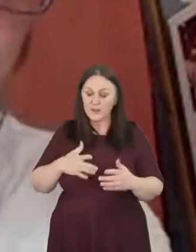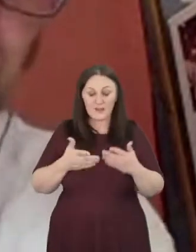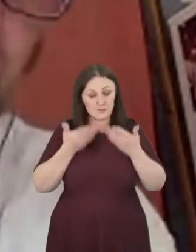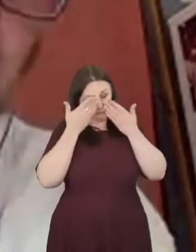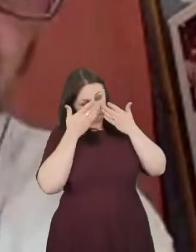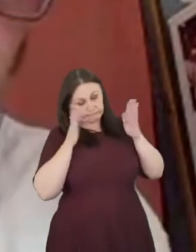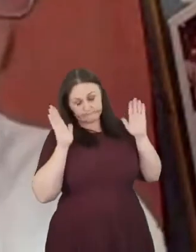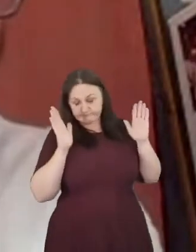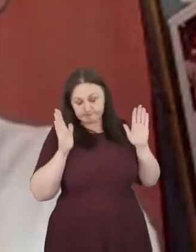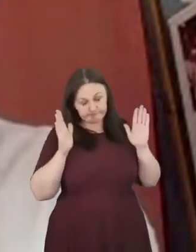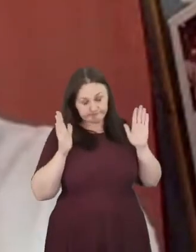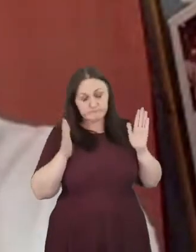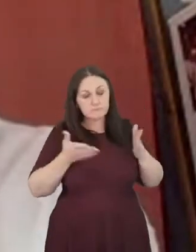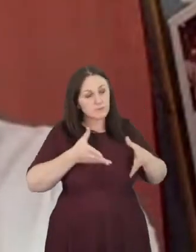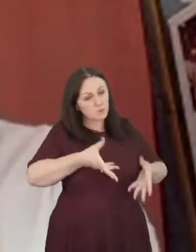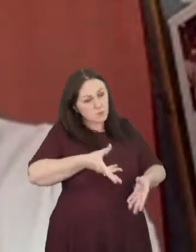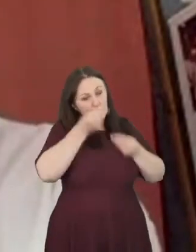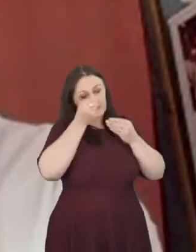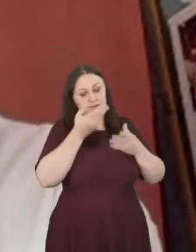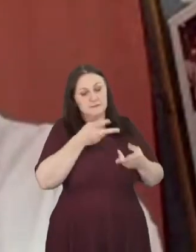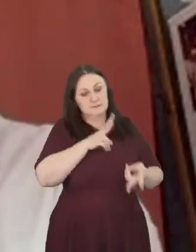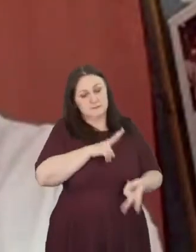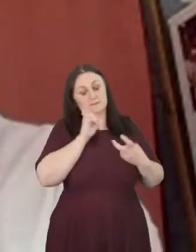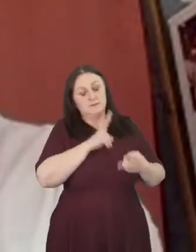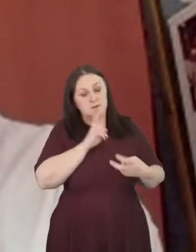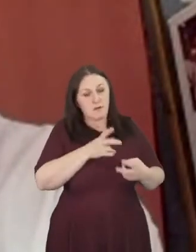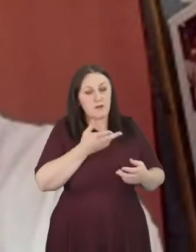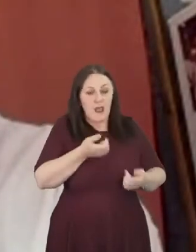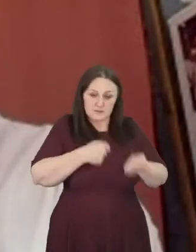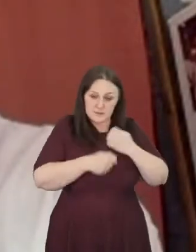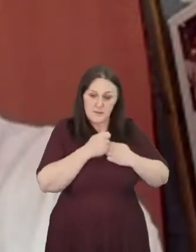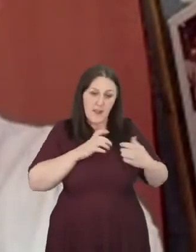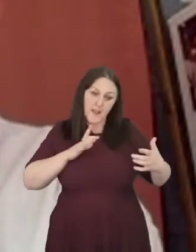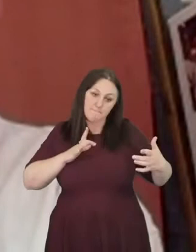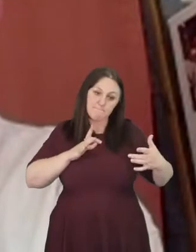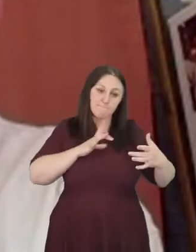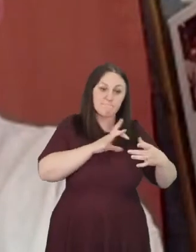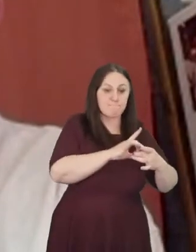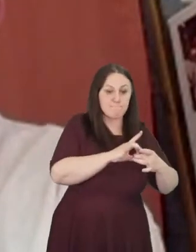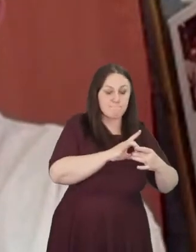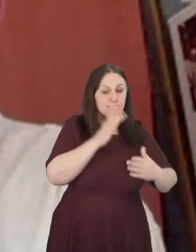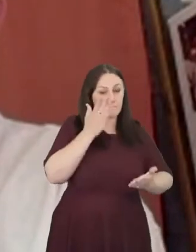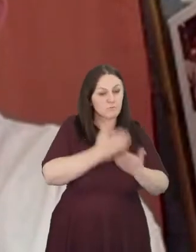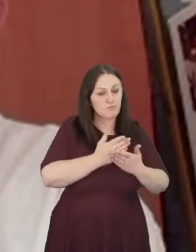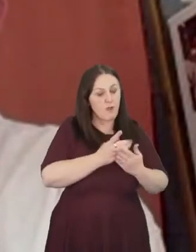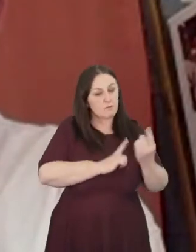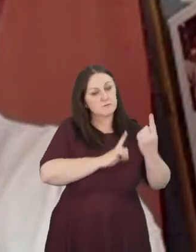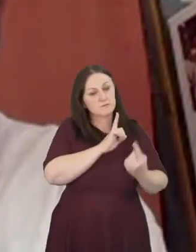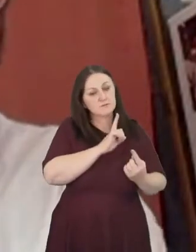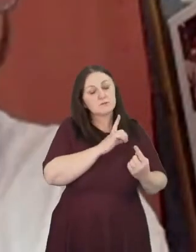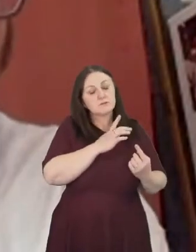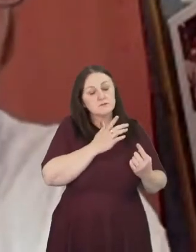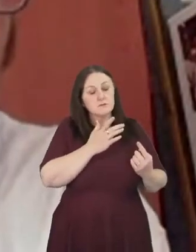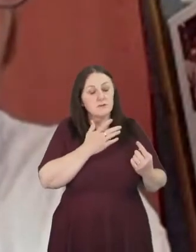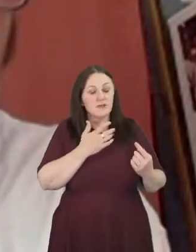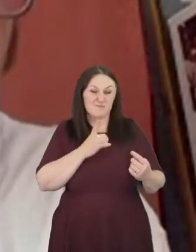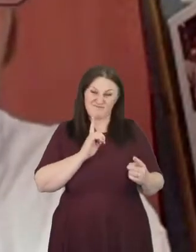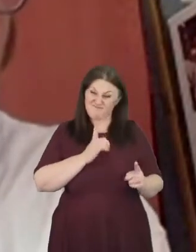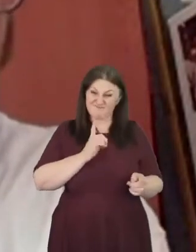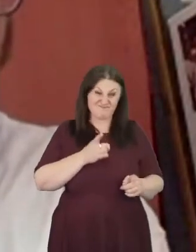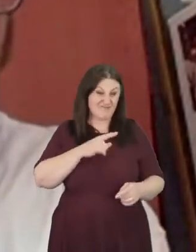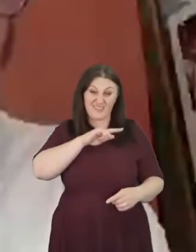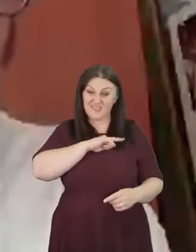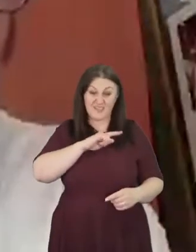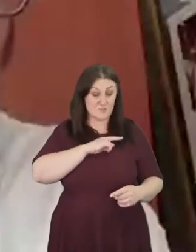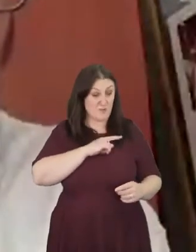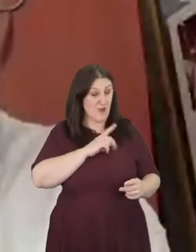build the trust that um we need to um but that's that's why listening to the